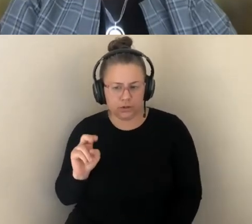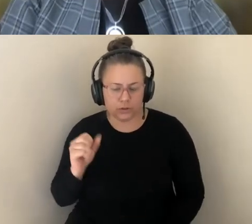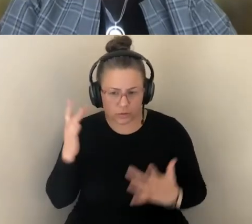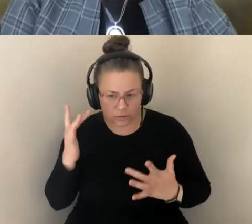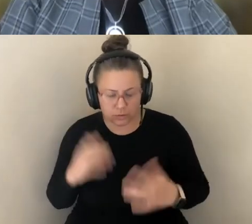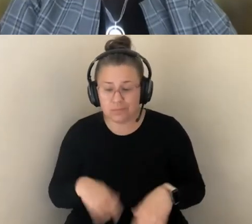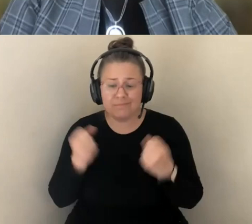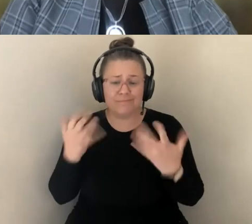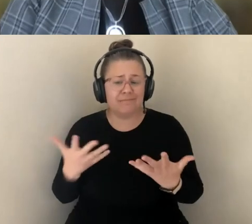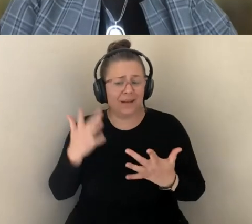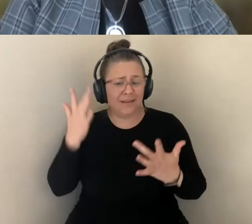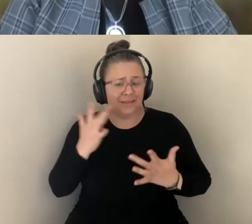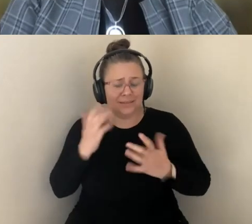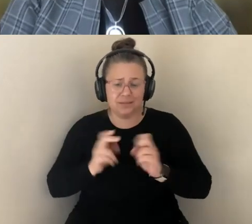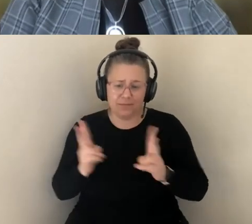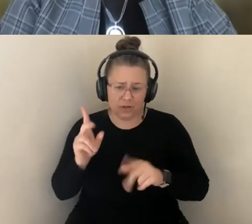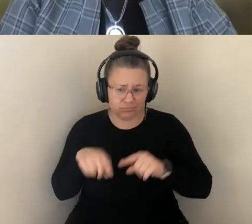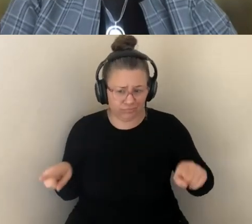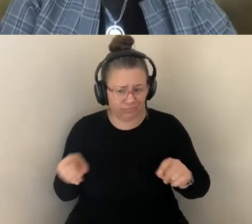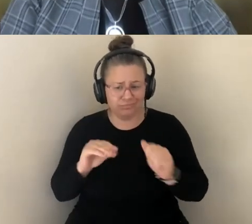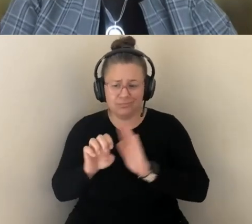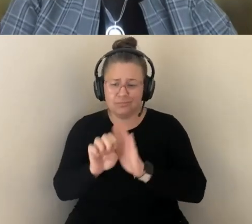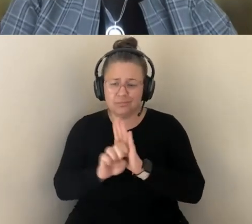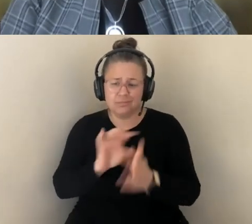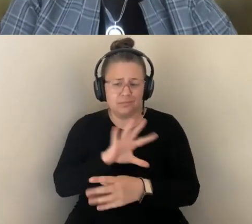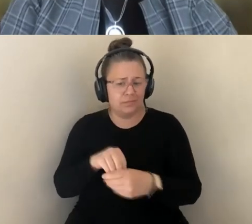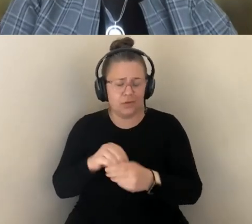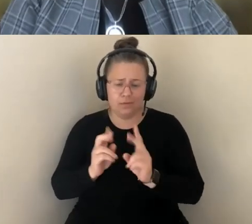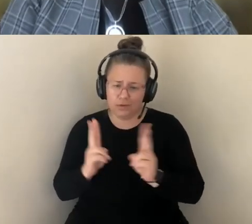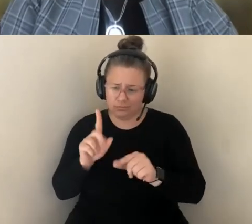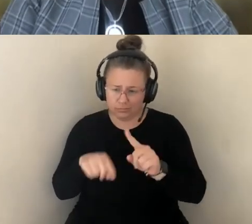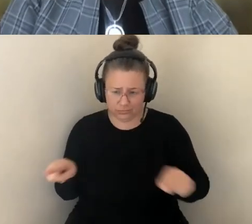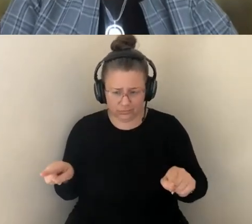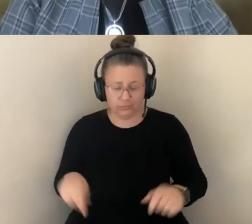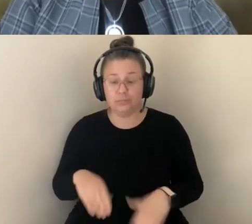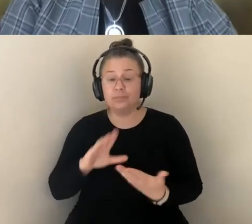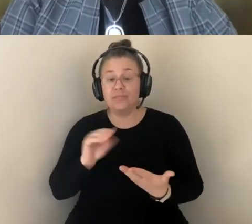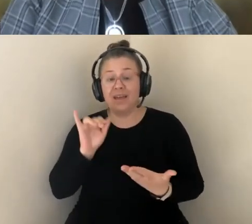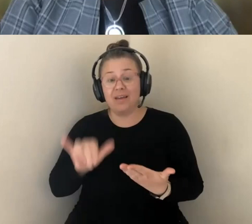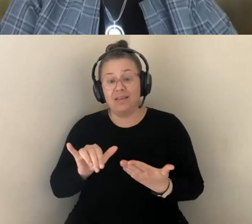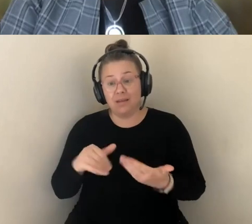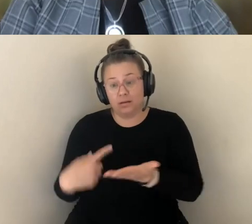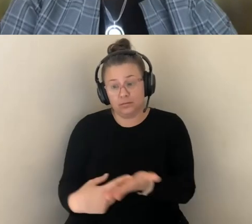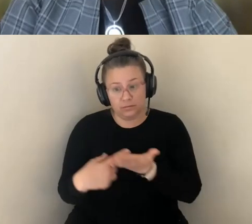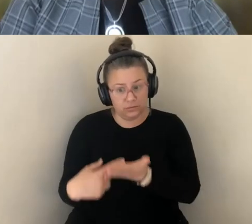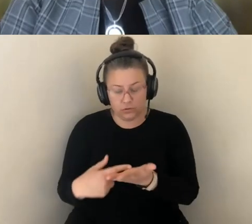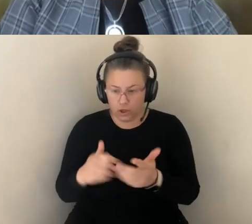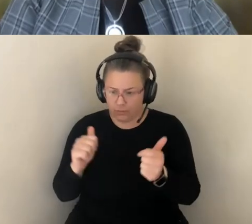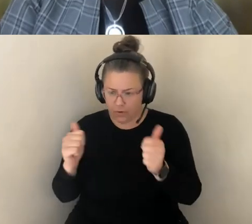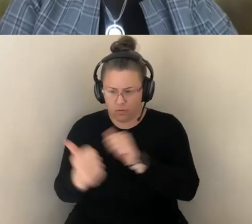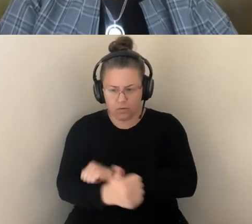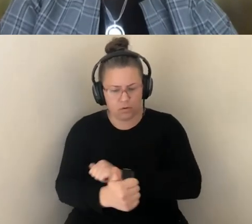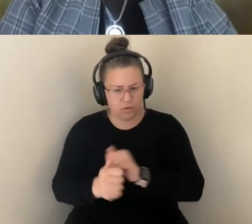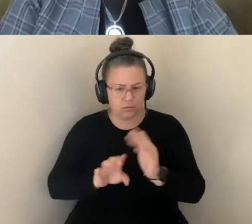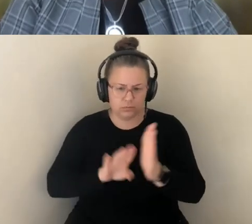AND IT HAS EVOLVED TREMENDOUSLY WITH ENHANCED THERAPY. AND YET SO MANY OF THE PEOPLE WITH CF